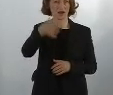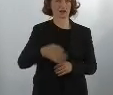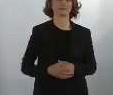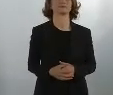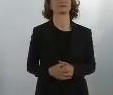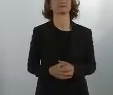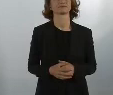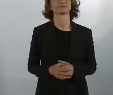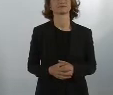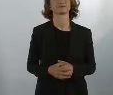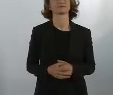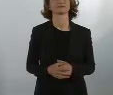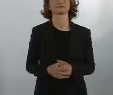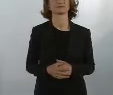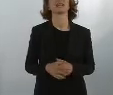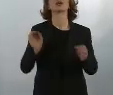started.